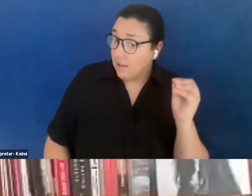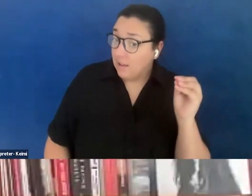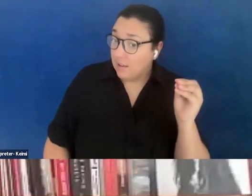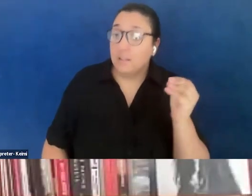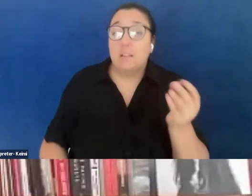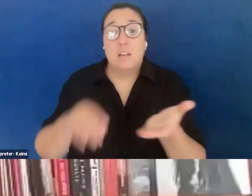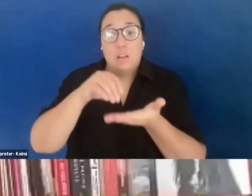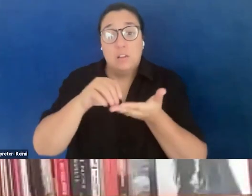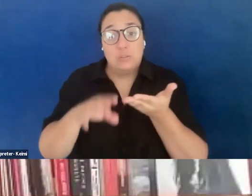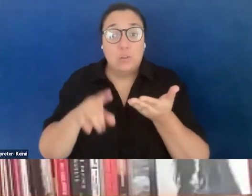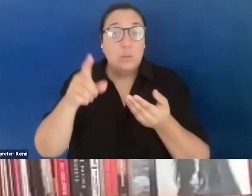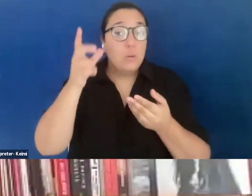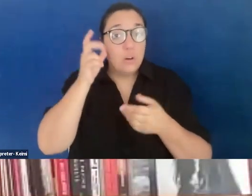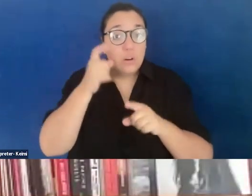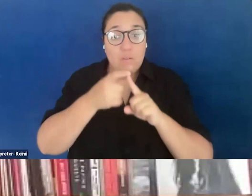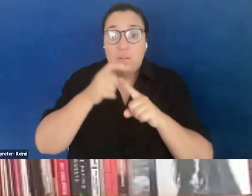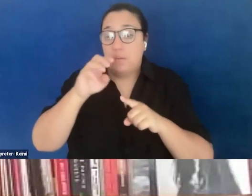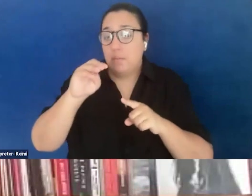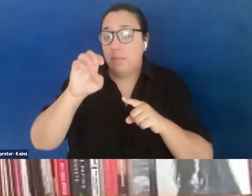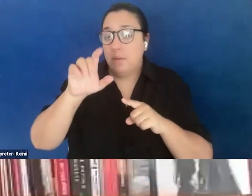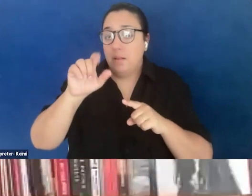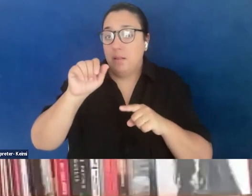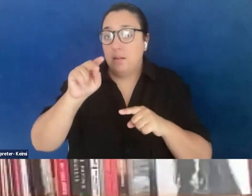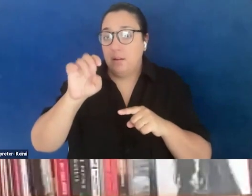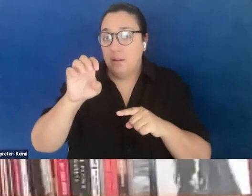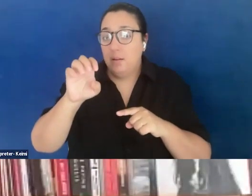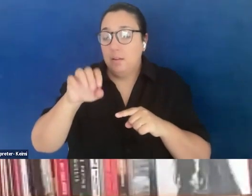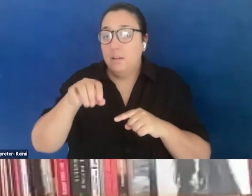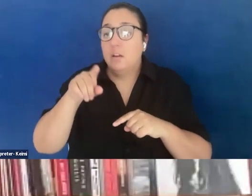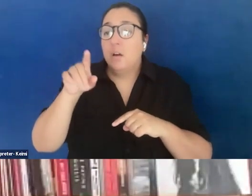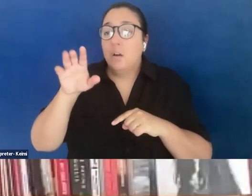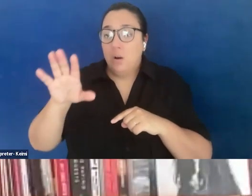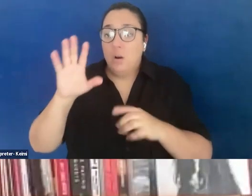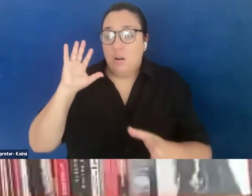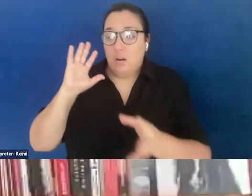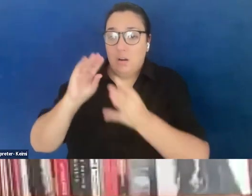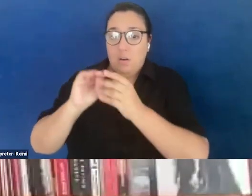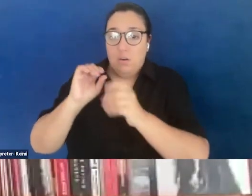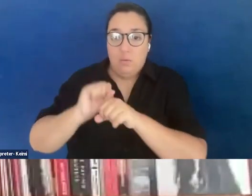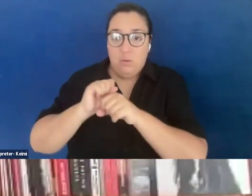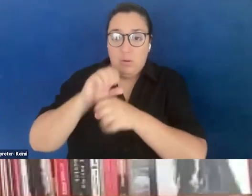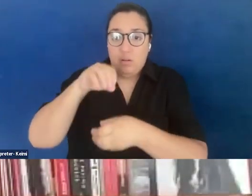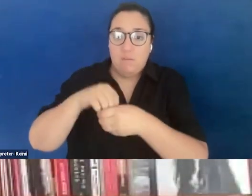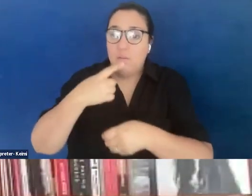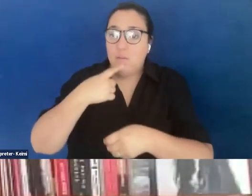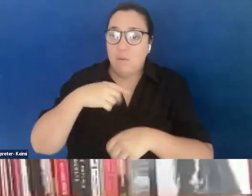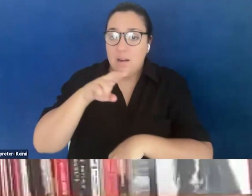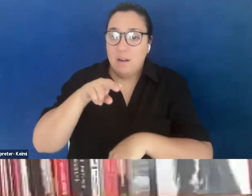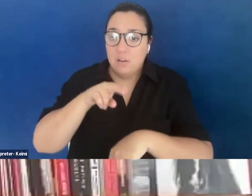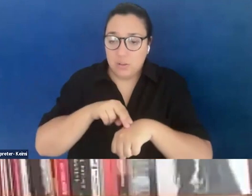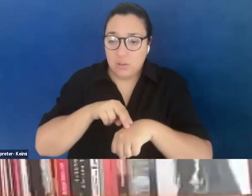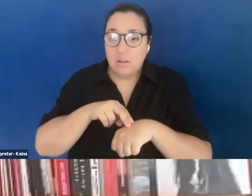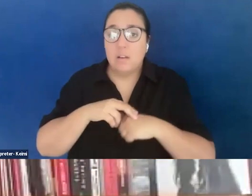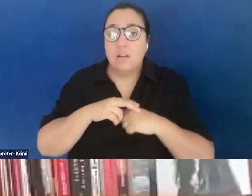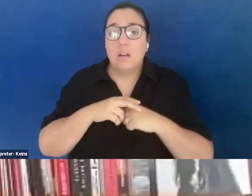hear from Melanie Yazzie, whose collective work is a part of the Red Nation, Communism is the Horizon, Queer Indigenous